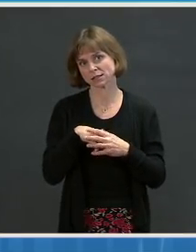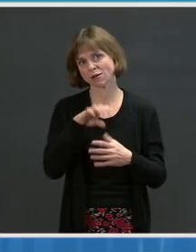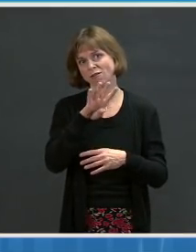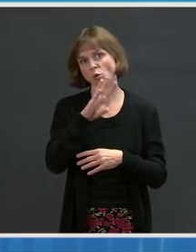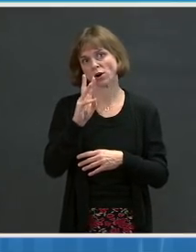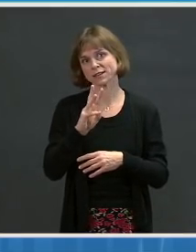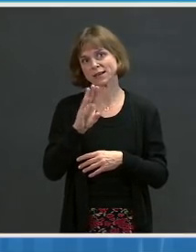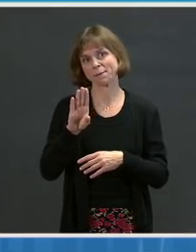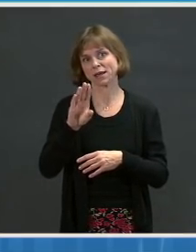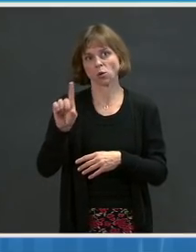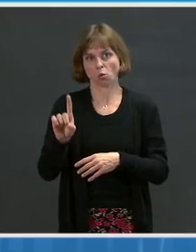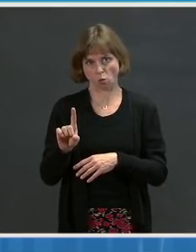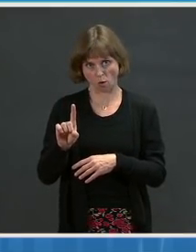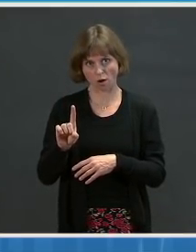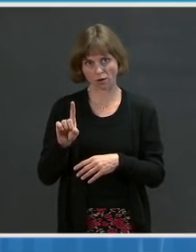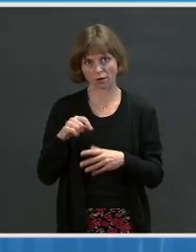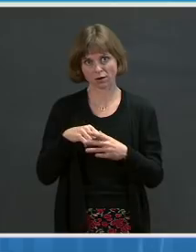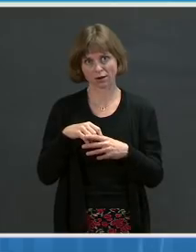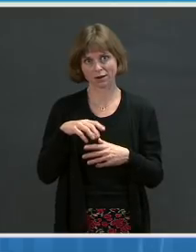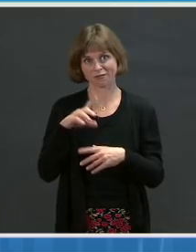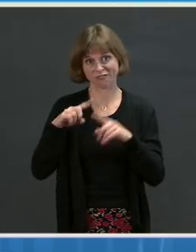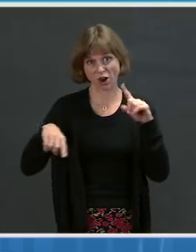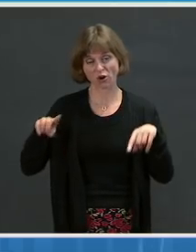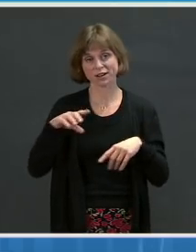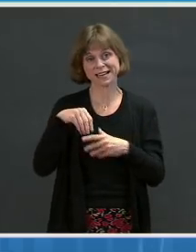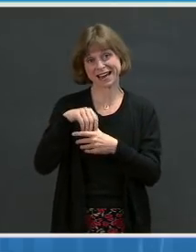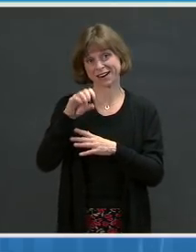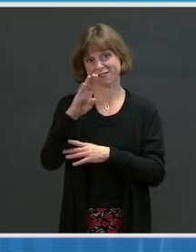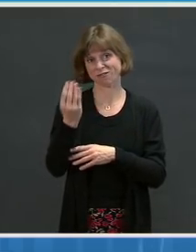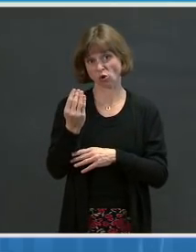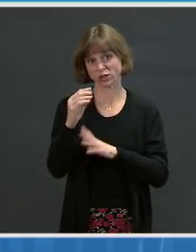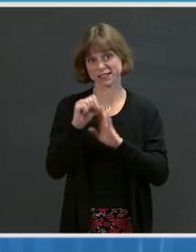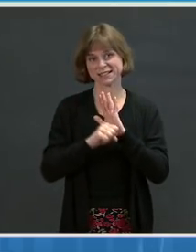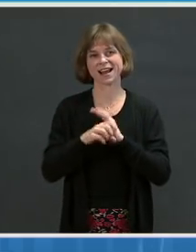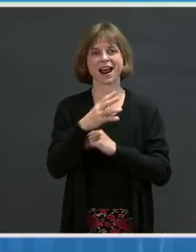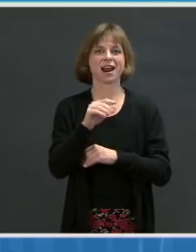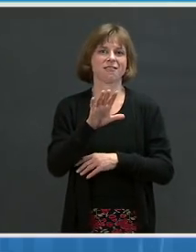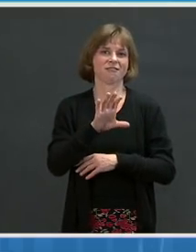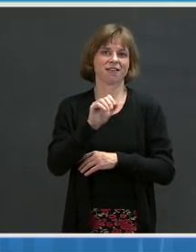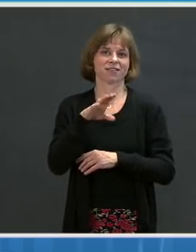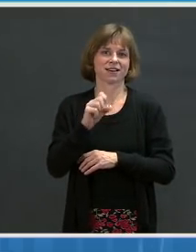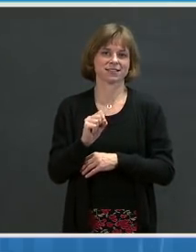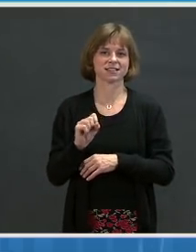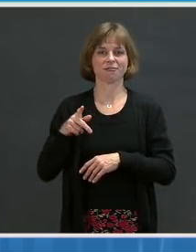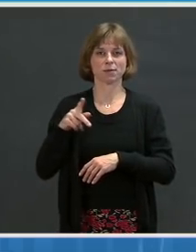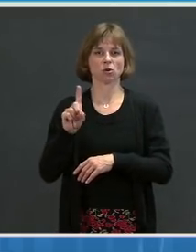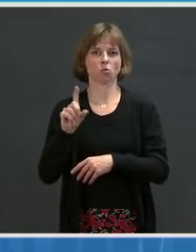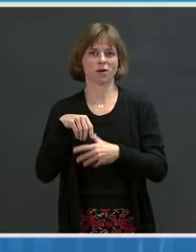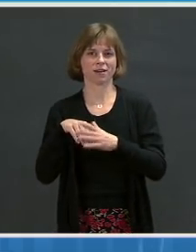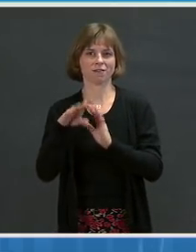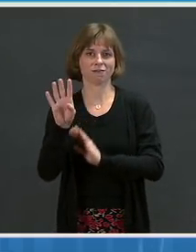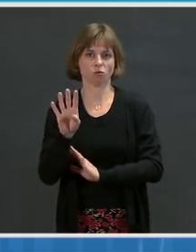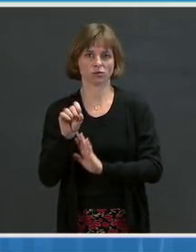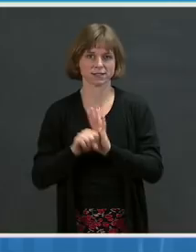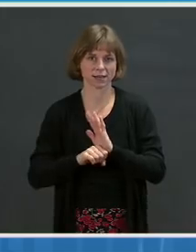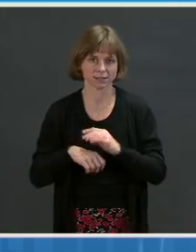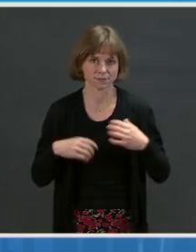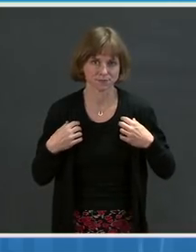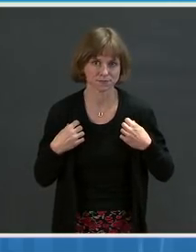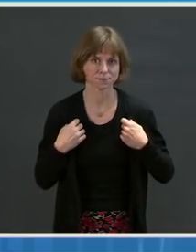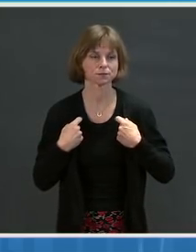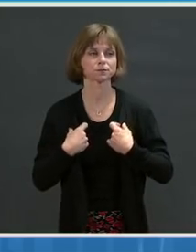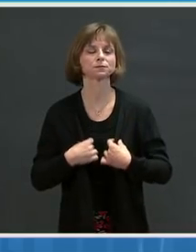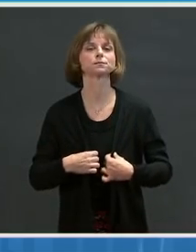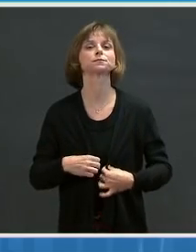of the B.1.3.5.1 variant in 14 states, and five cases of the P.1 variant in four states. The pace of our